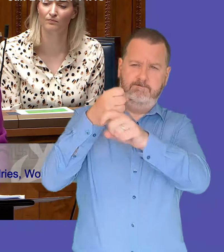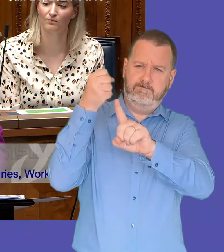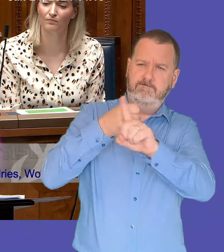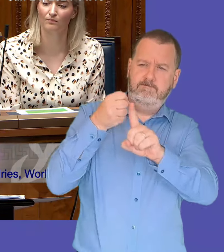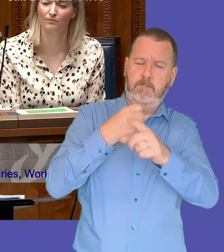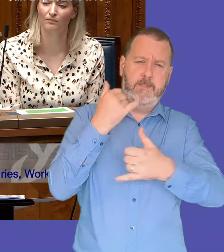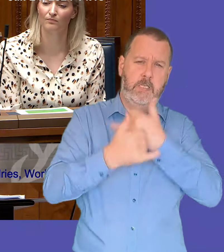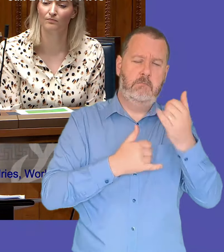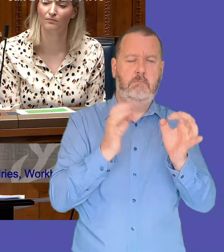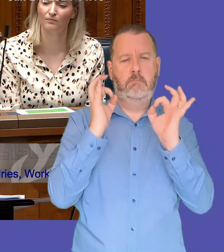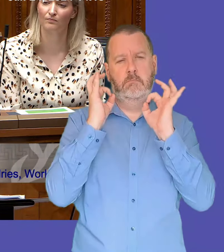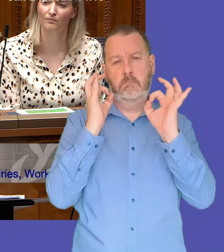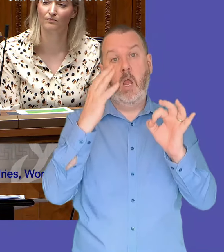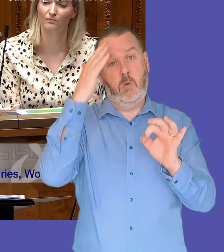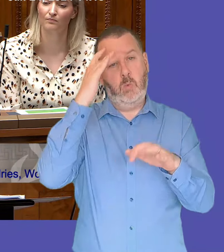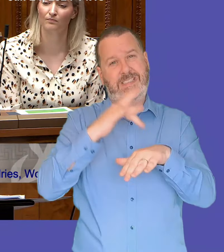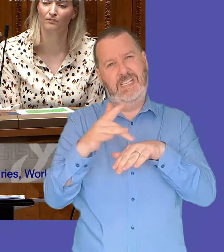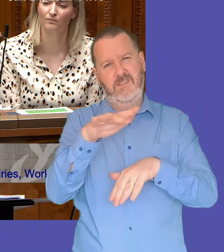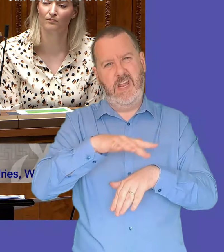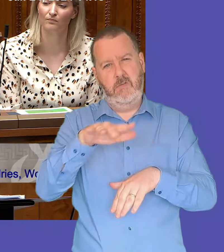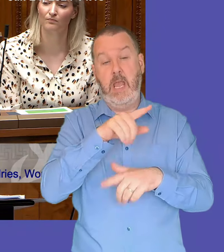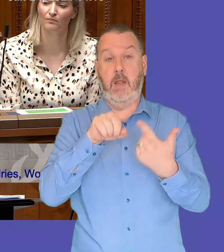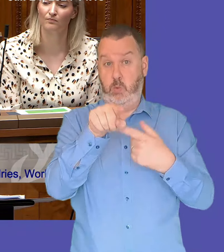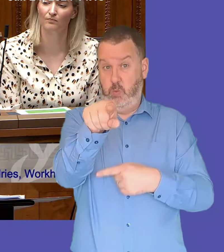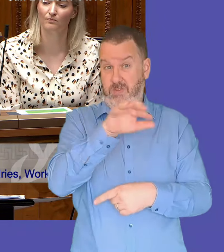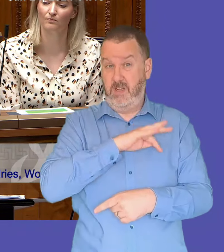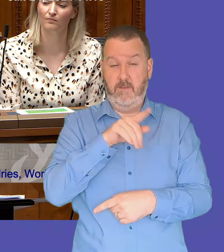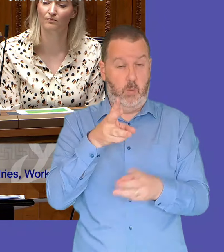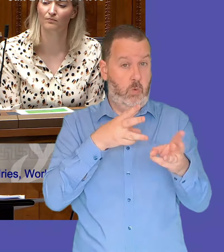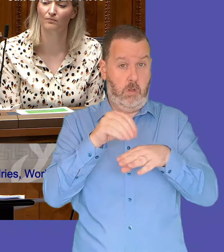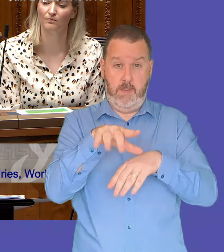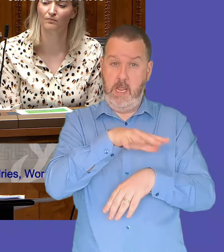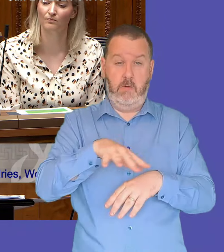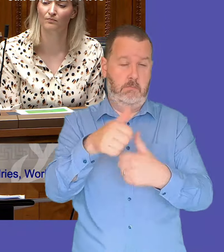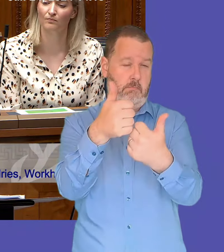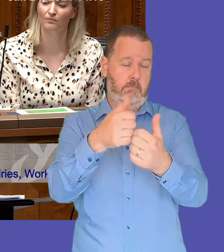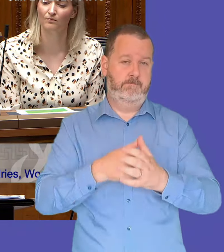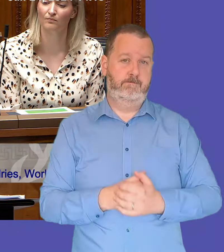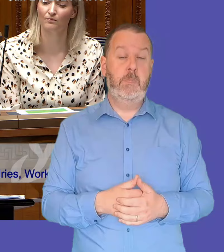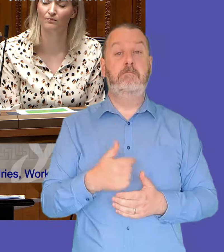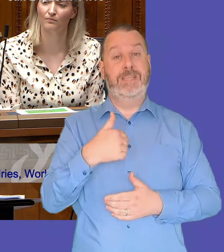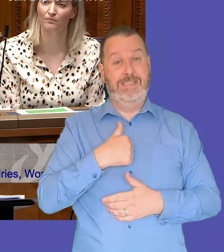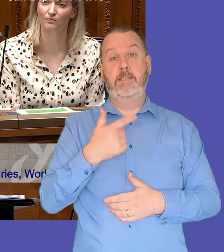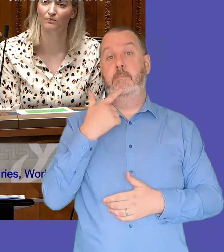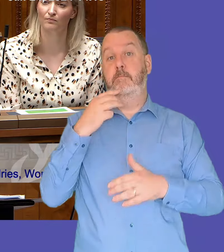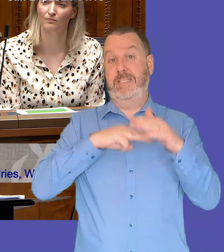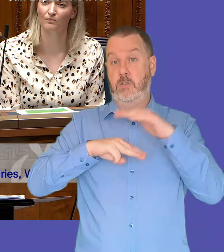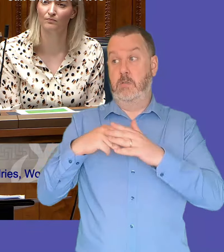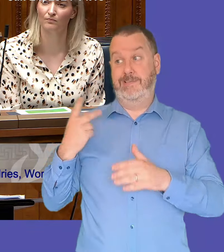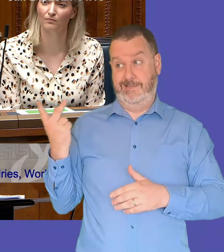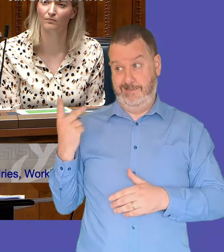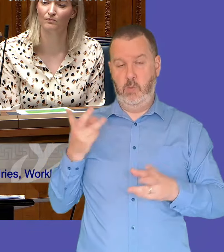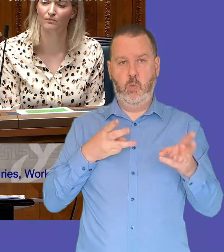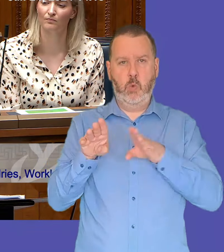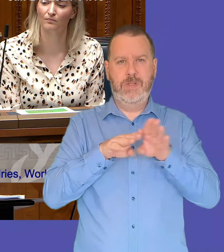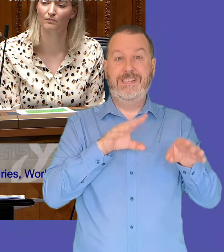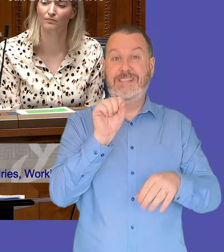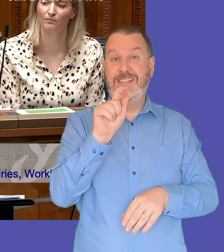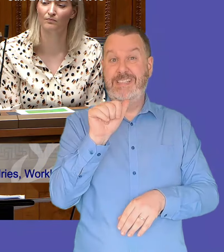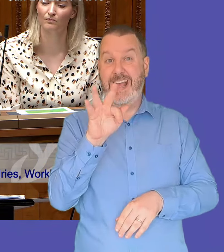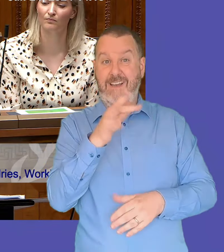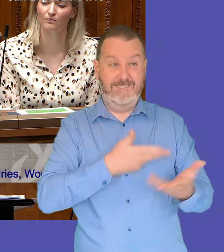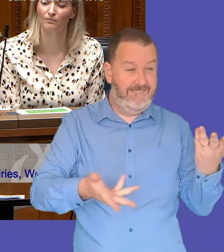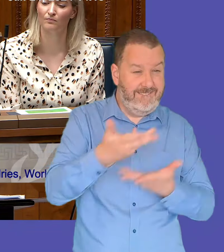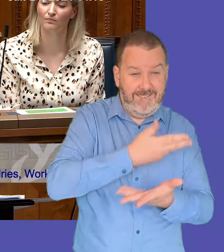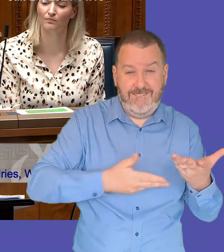given the sensitivities around it um as a member will know both the deputy first minister and i have been working at pace with their officials around